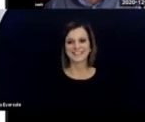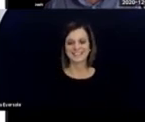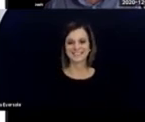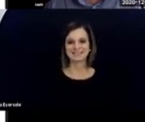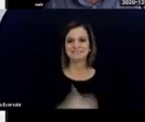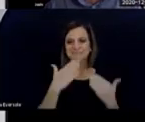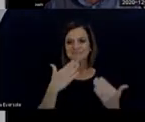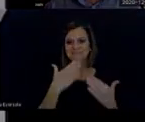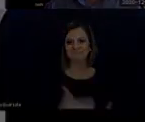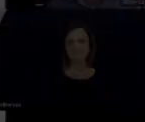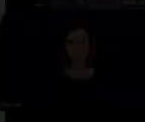Thank you. you. Thank you.